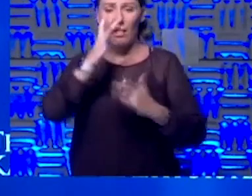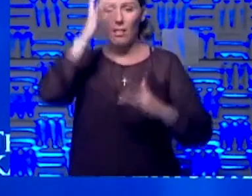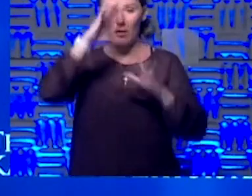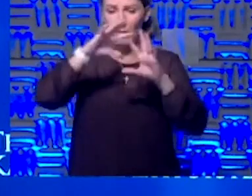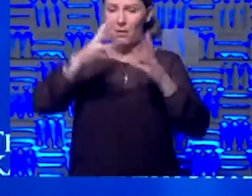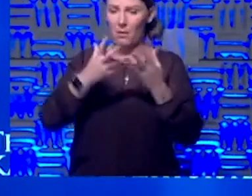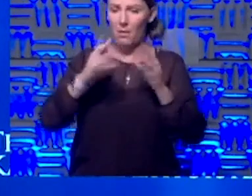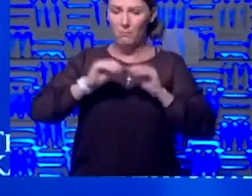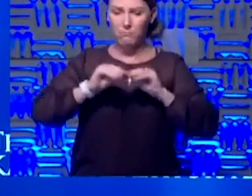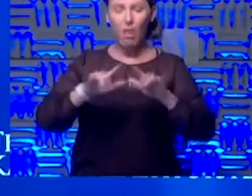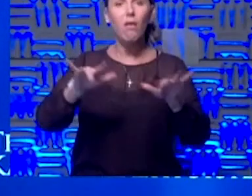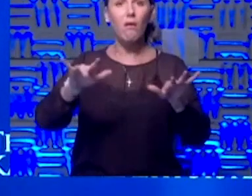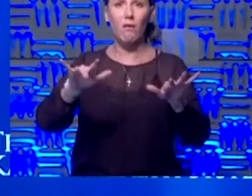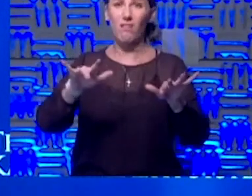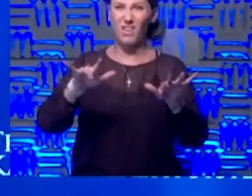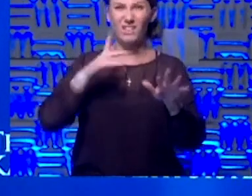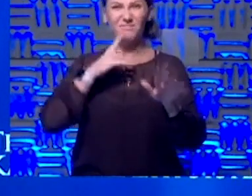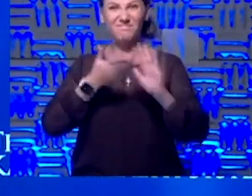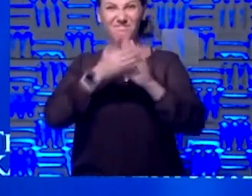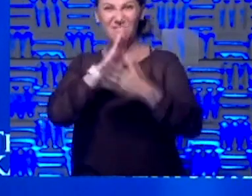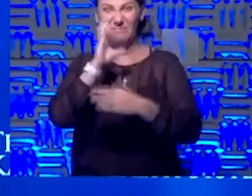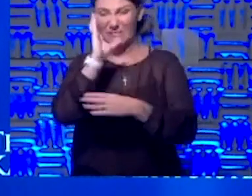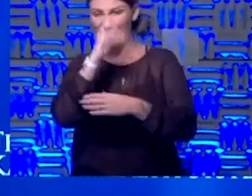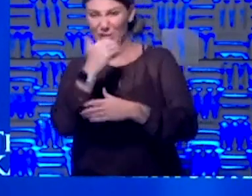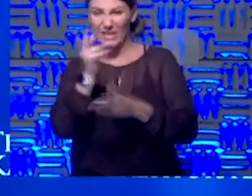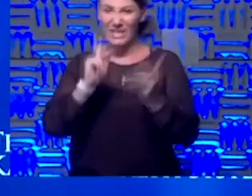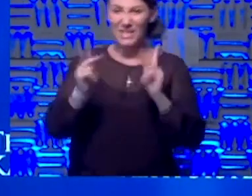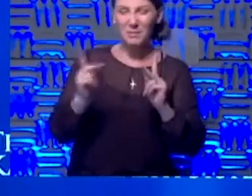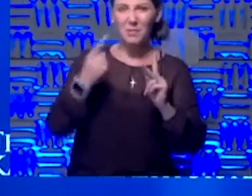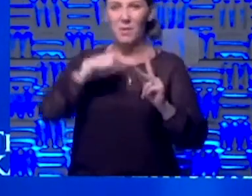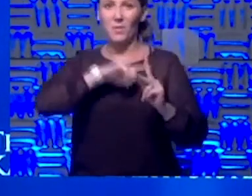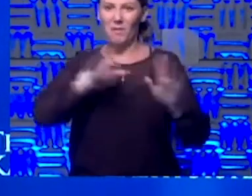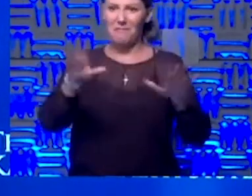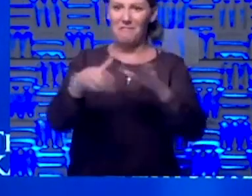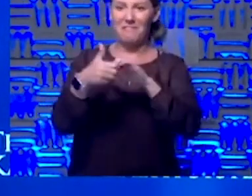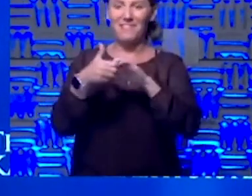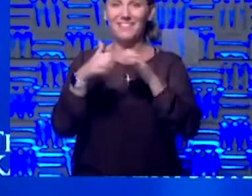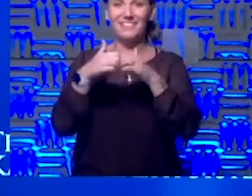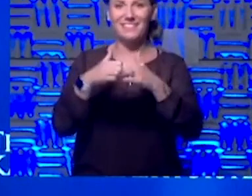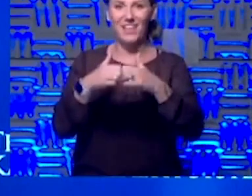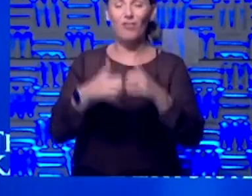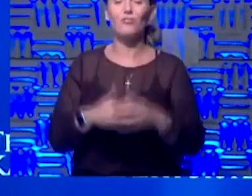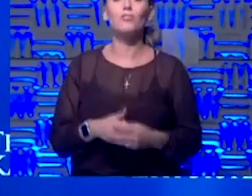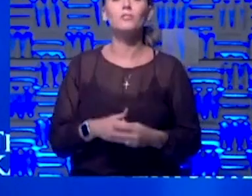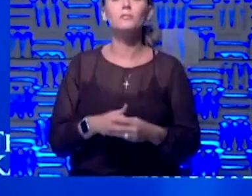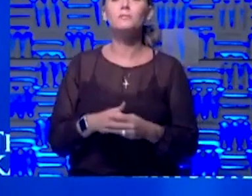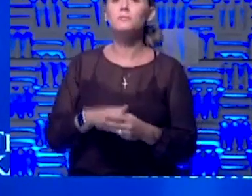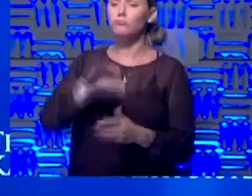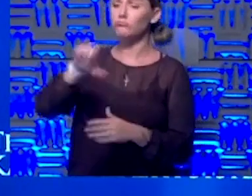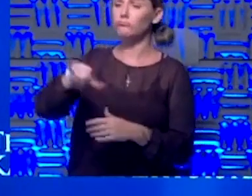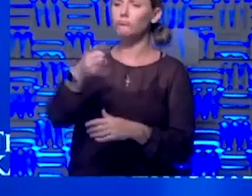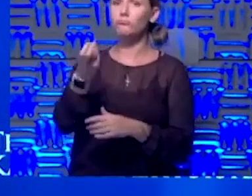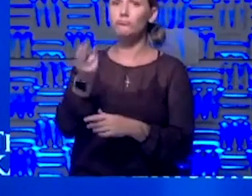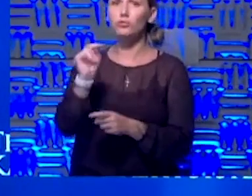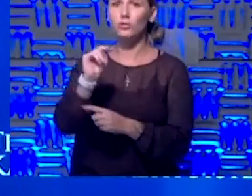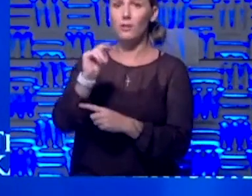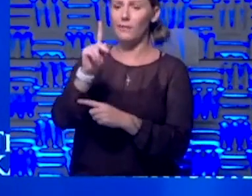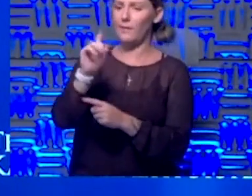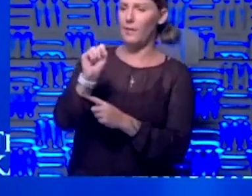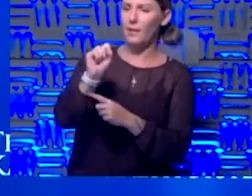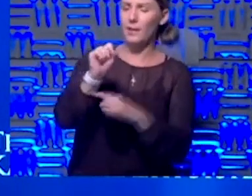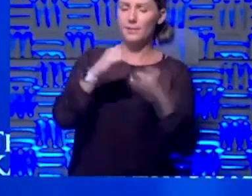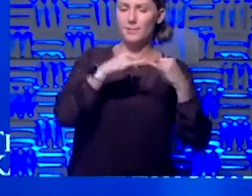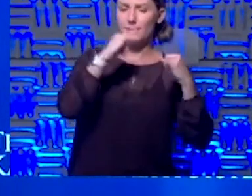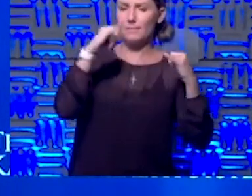us all strange bedfellows, right? Because we're in different things together. So, John, Kansas has bent the curve, it sounds like again.